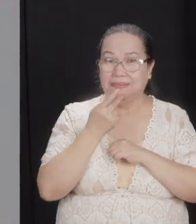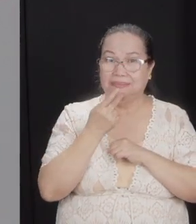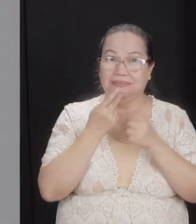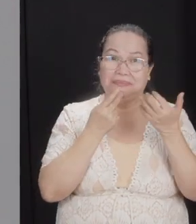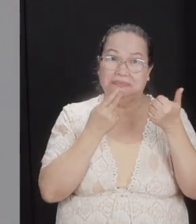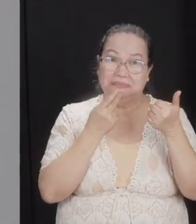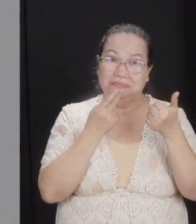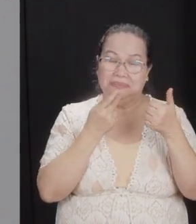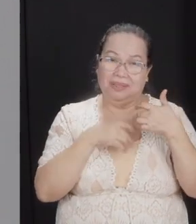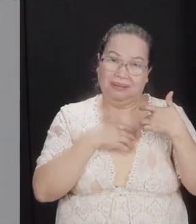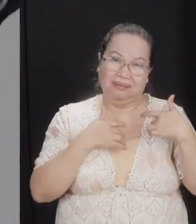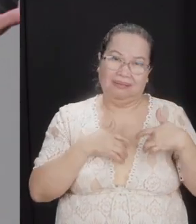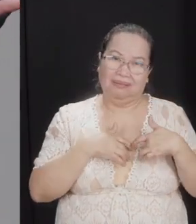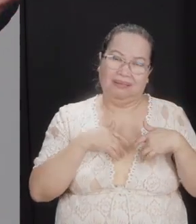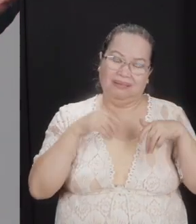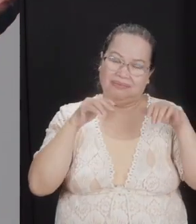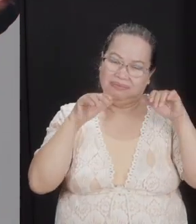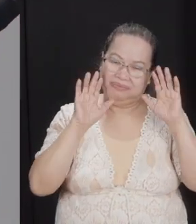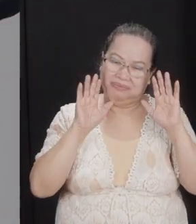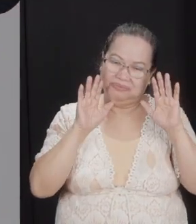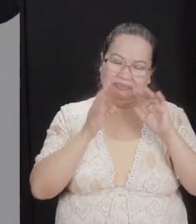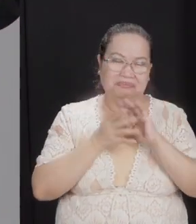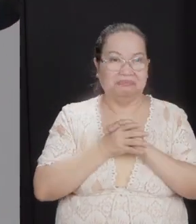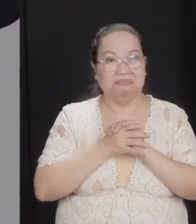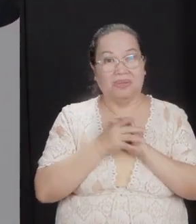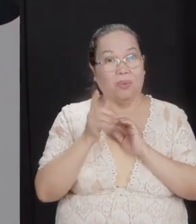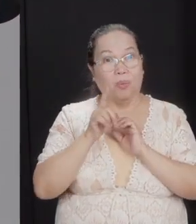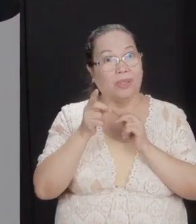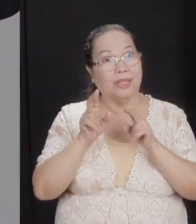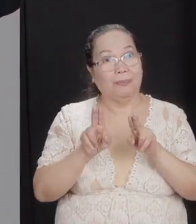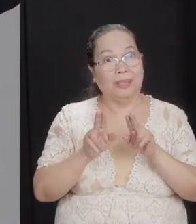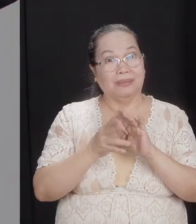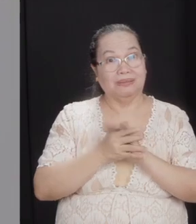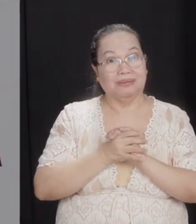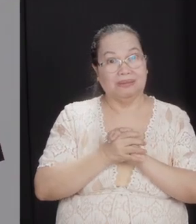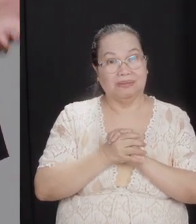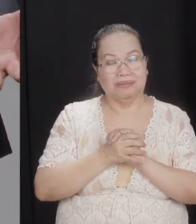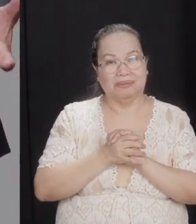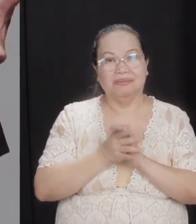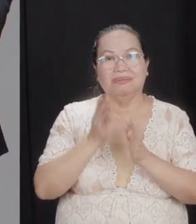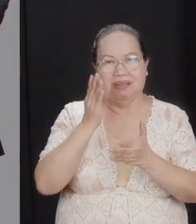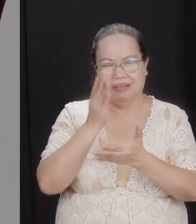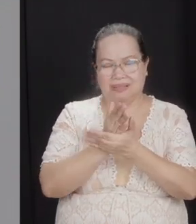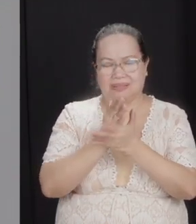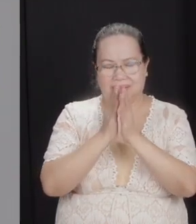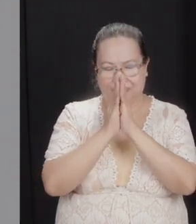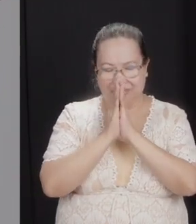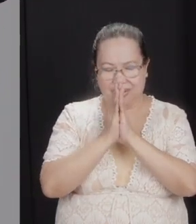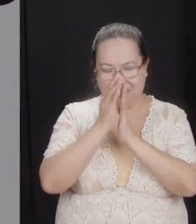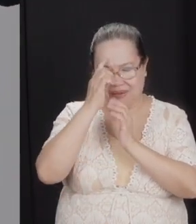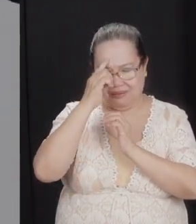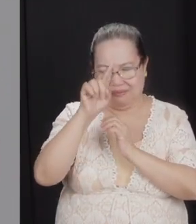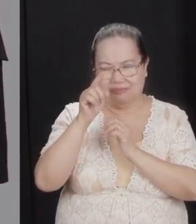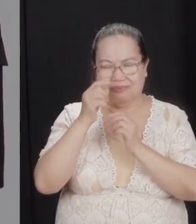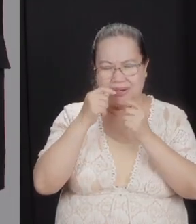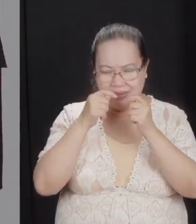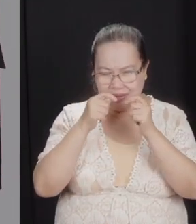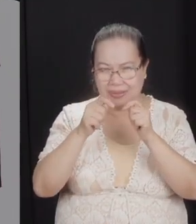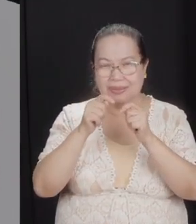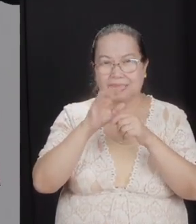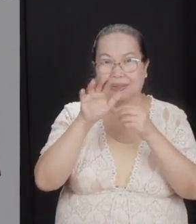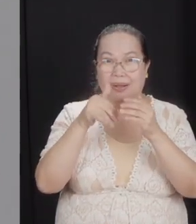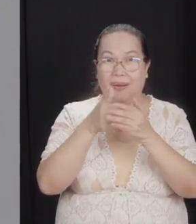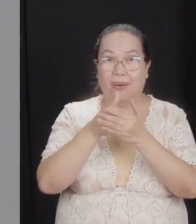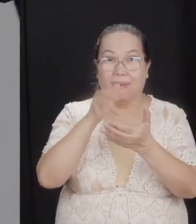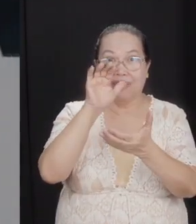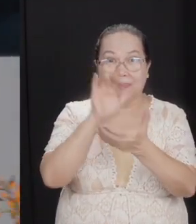But in your heart, you have given up. So what happens? You stop praying. You stop trying. Or the marriage